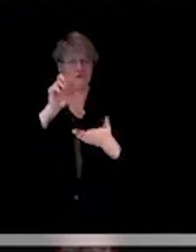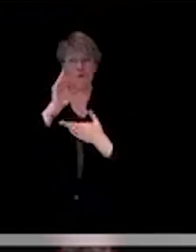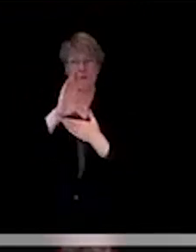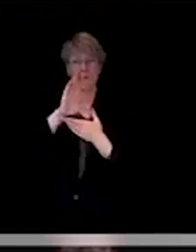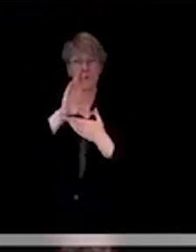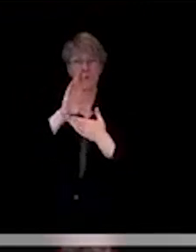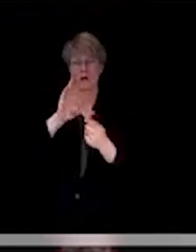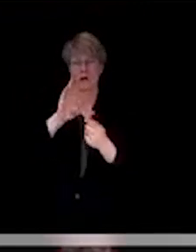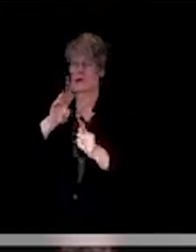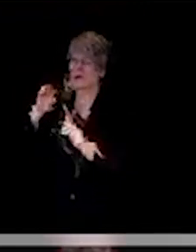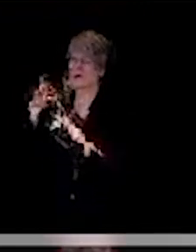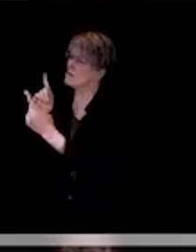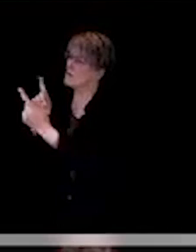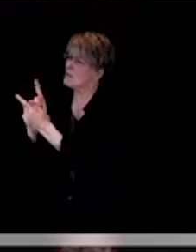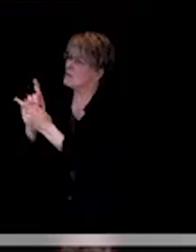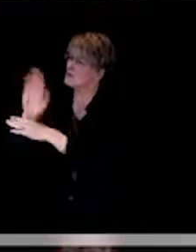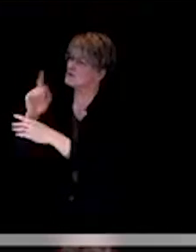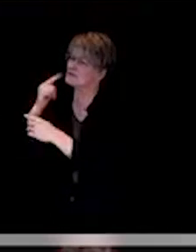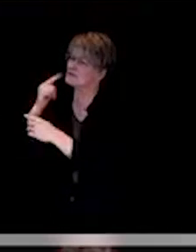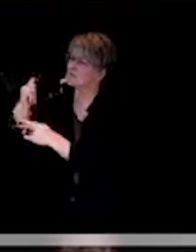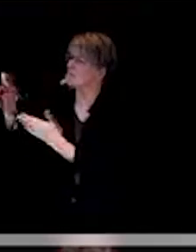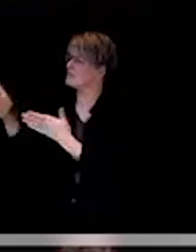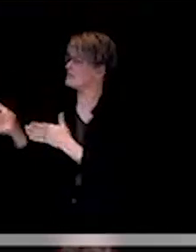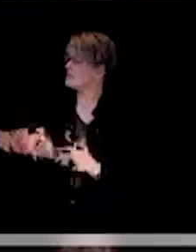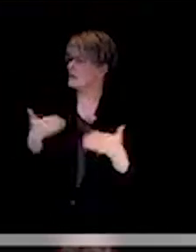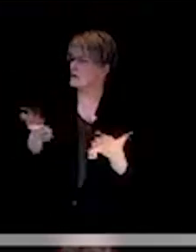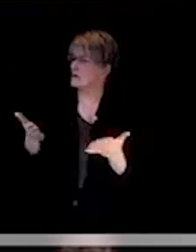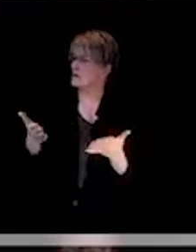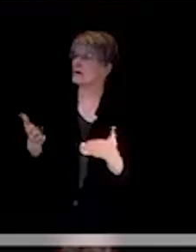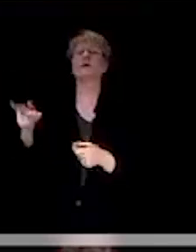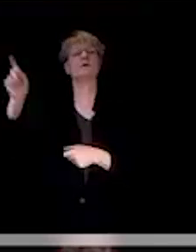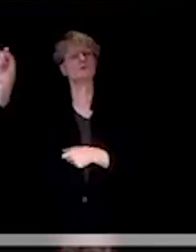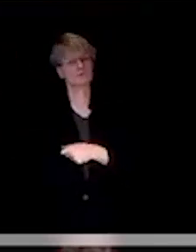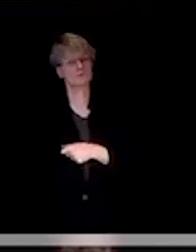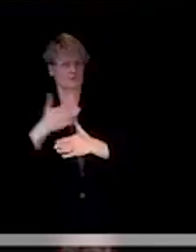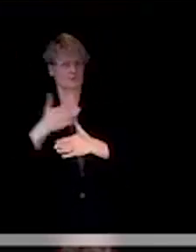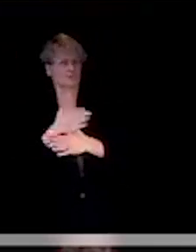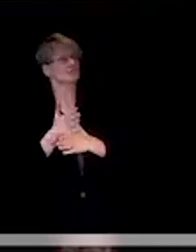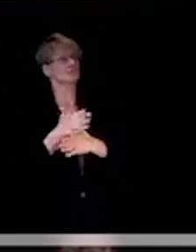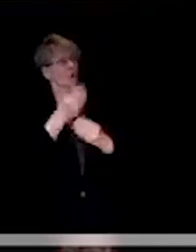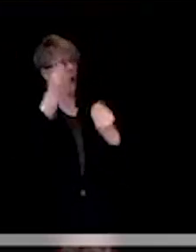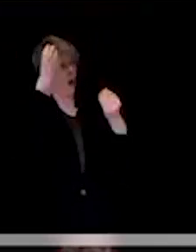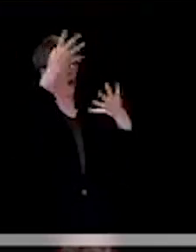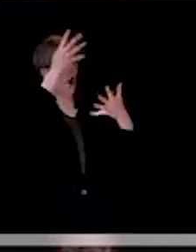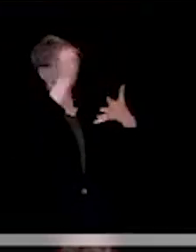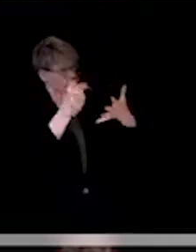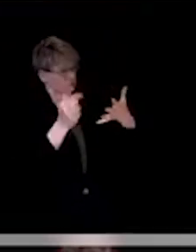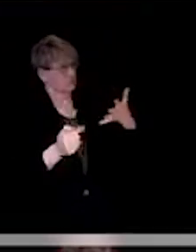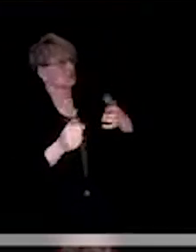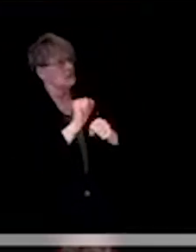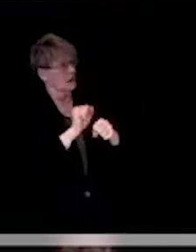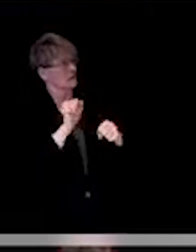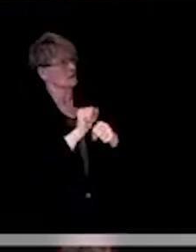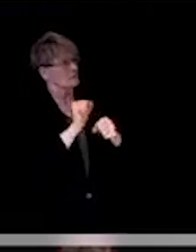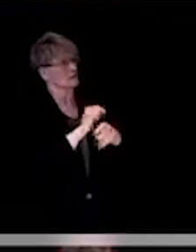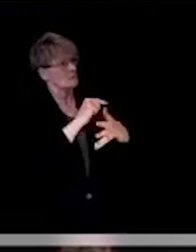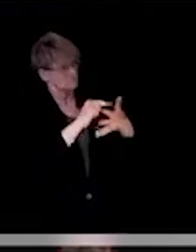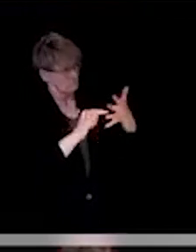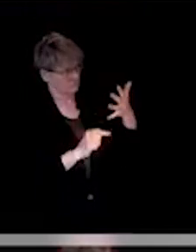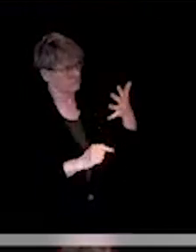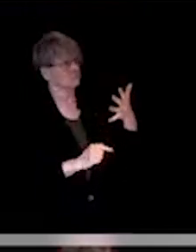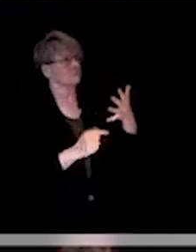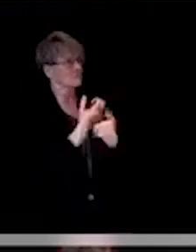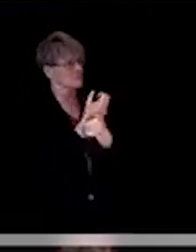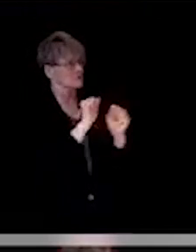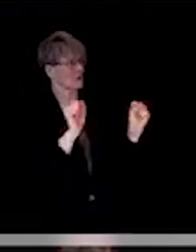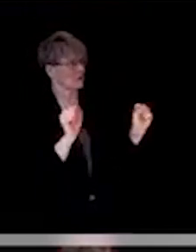is and they should be able to share that with you. Many of them have done a lot of work to ensure that their businesses and these other venues